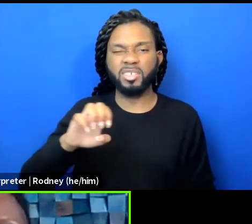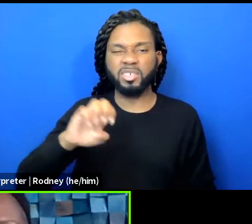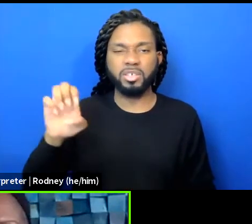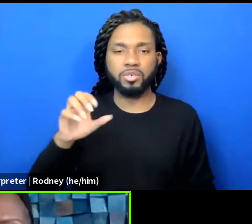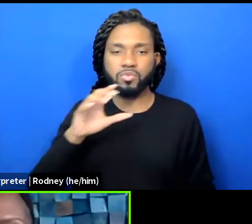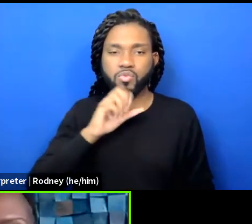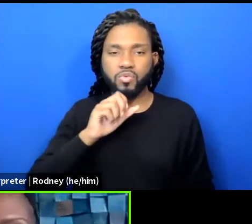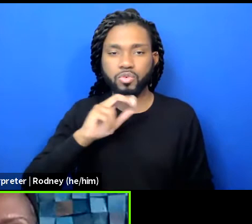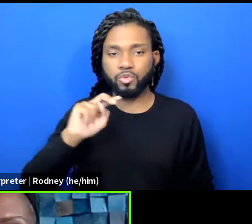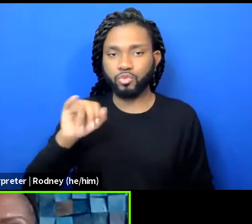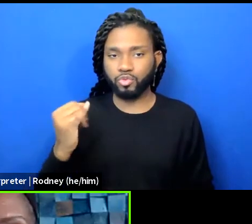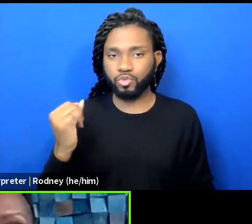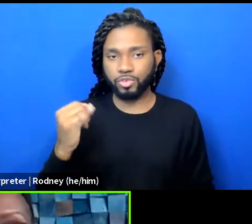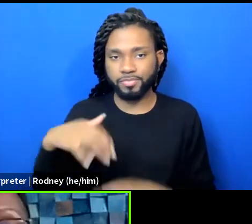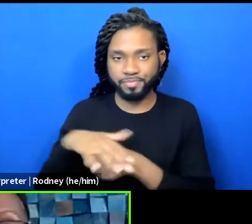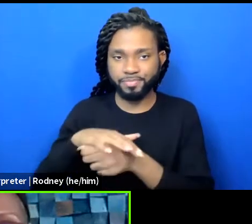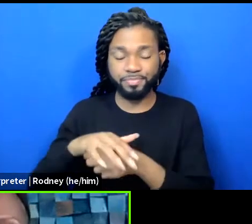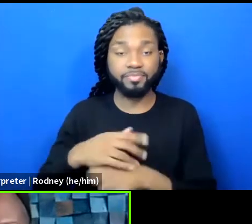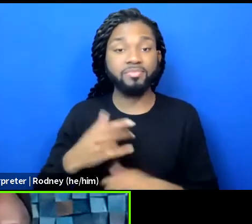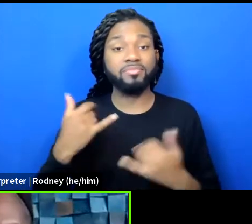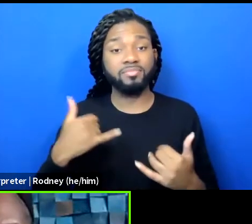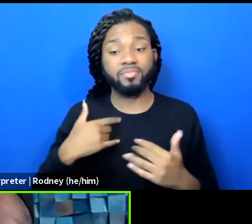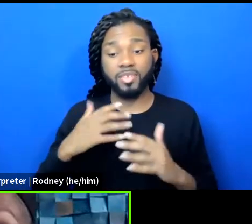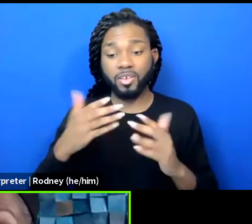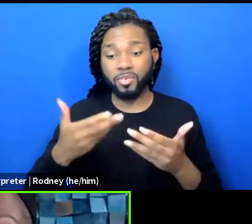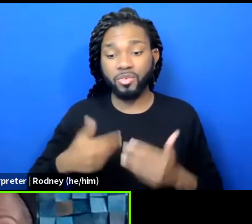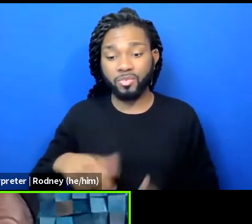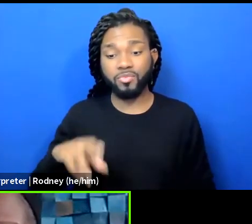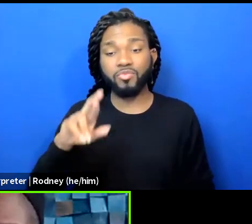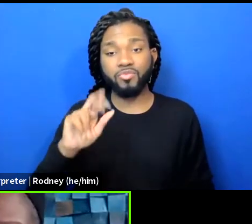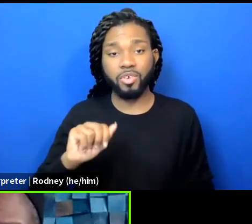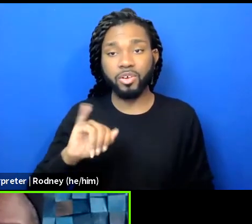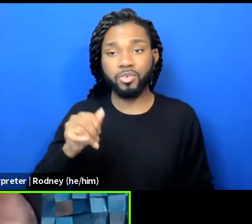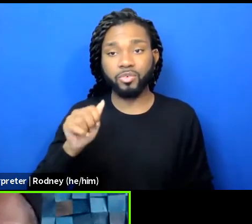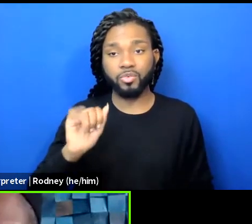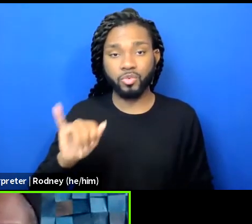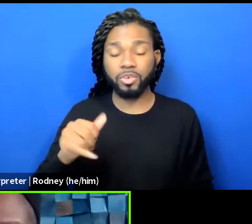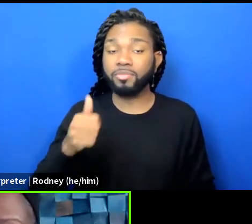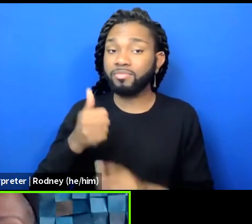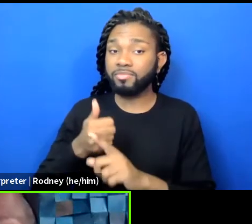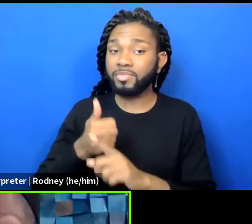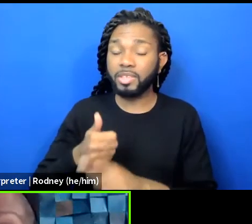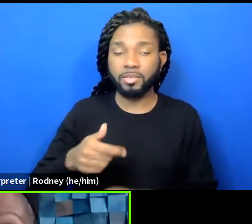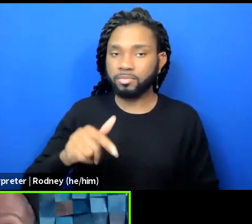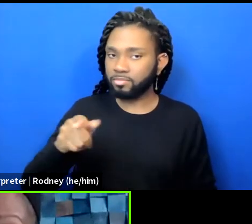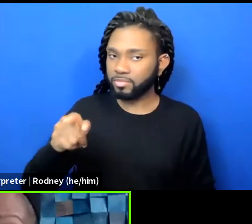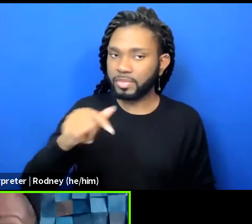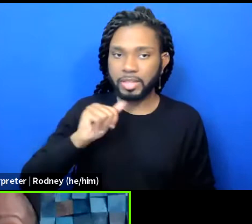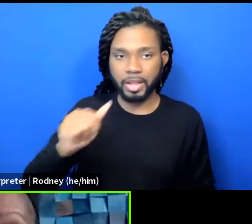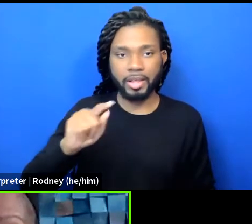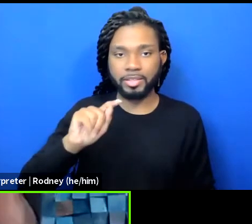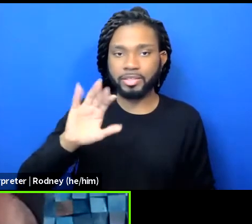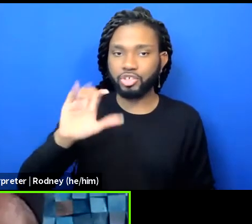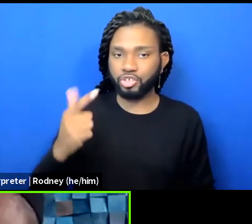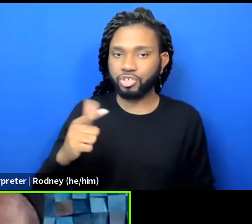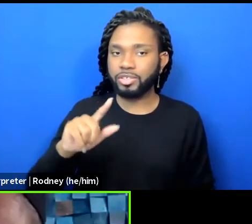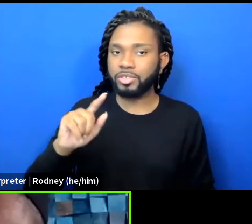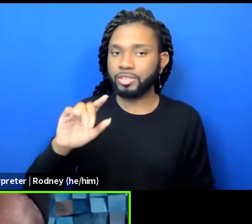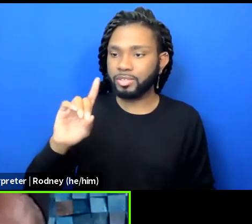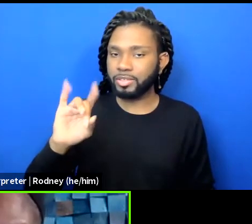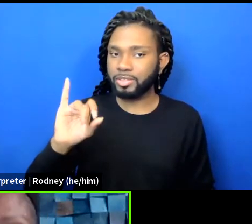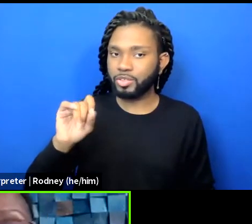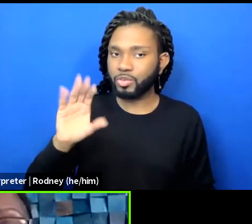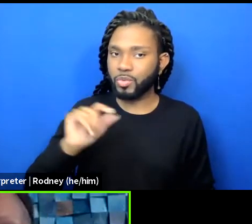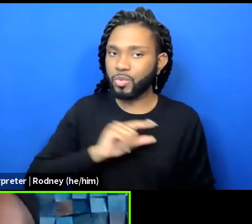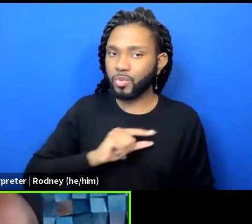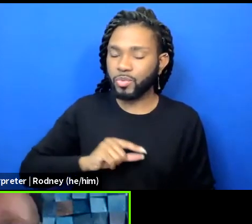Today, I have the honor of introducing Rob Joy. Now, he is not the TCG Disco Queen either, in case you